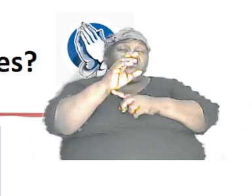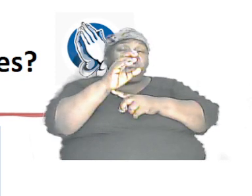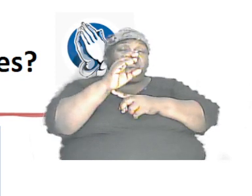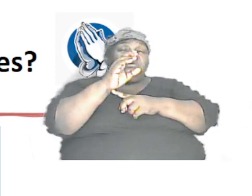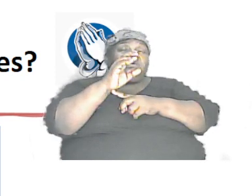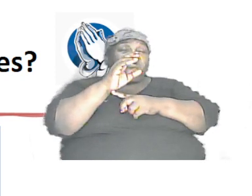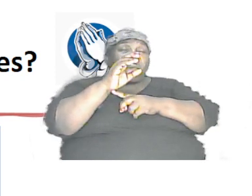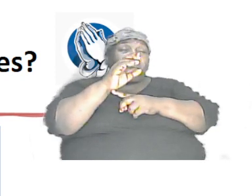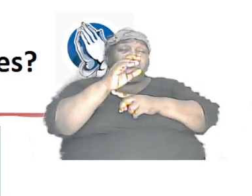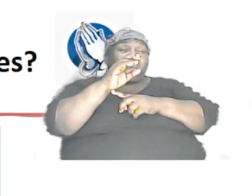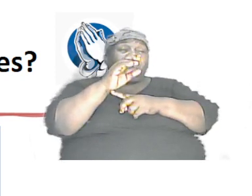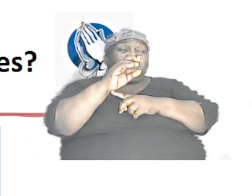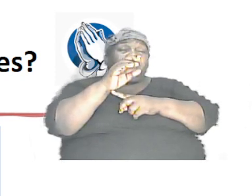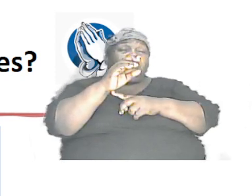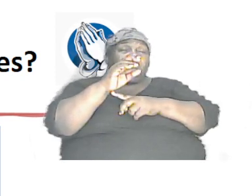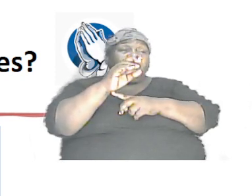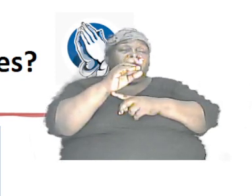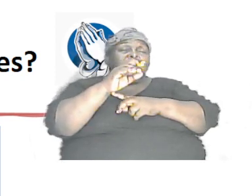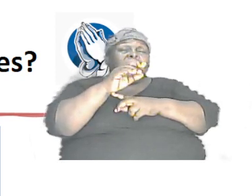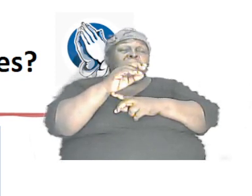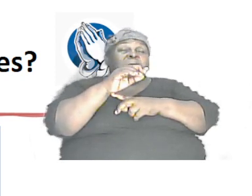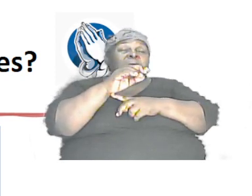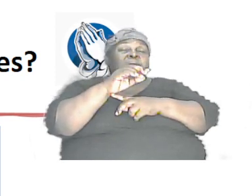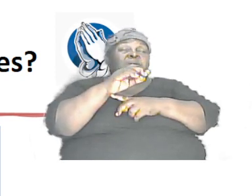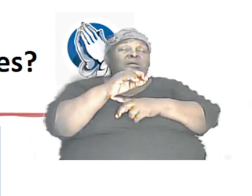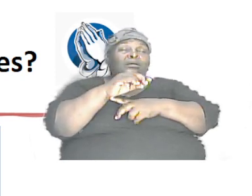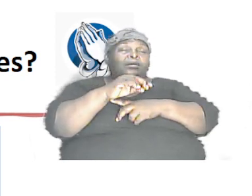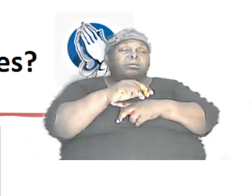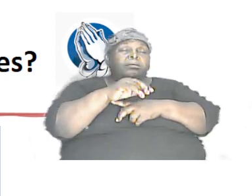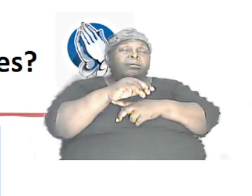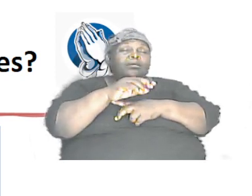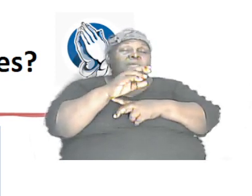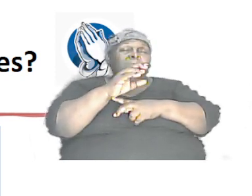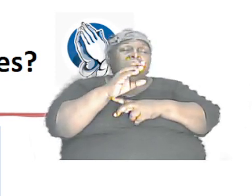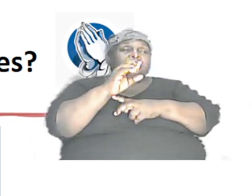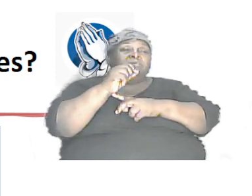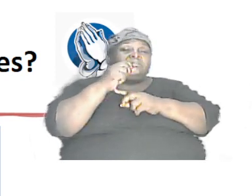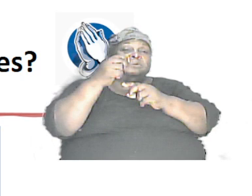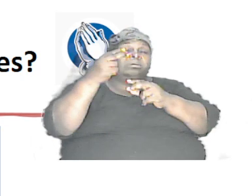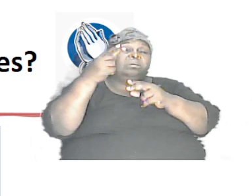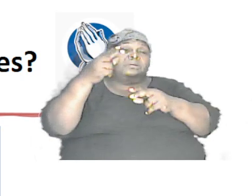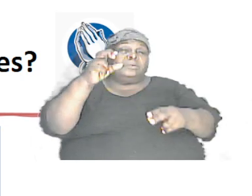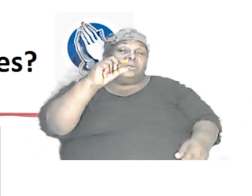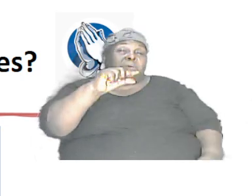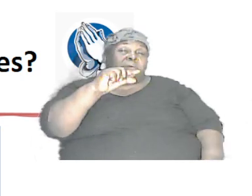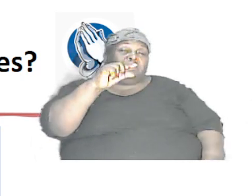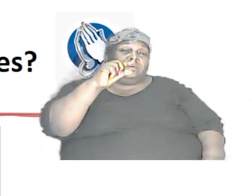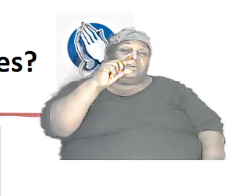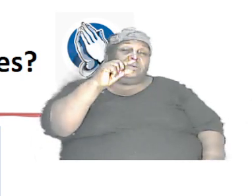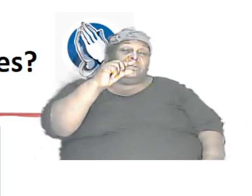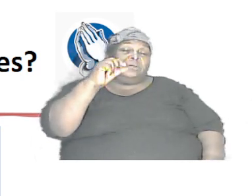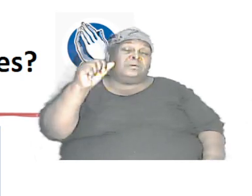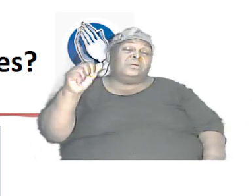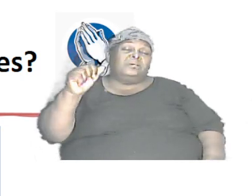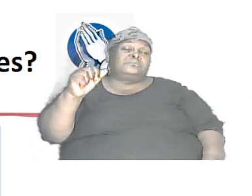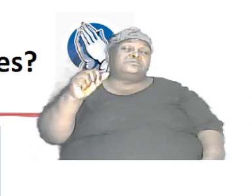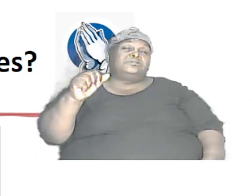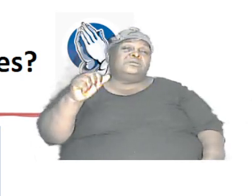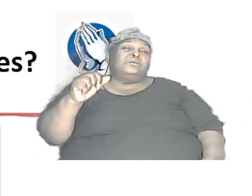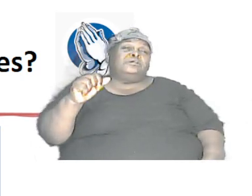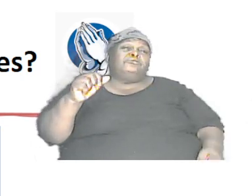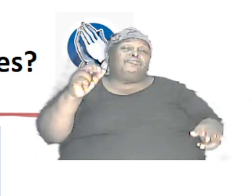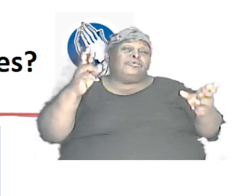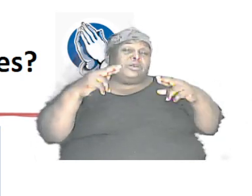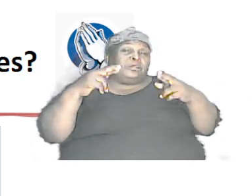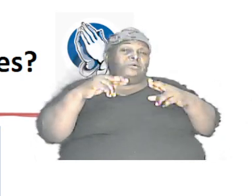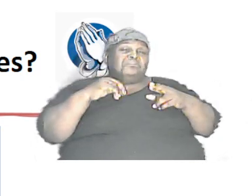big C and little C coming together. When the eggs are fertilized, you can have all of these,